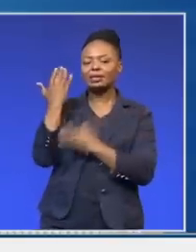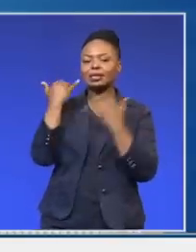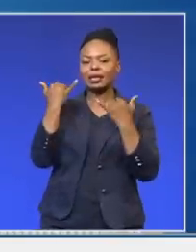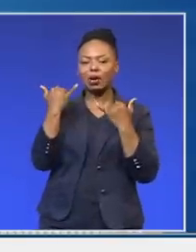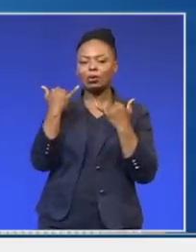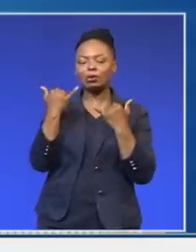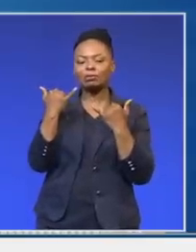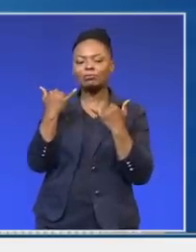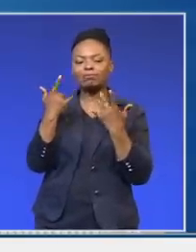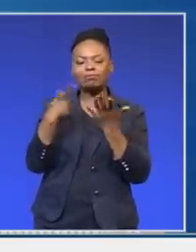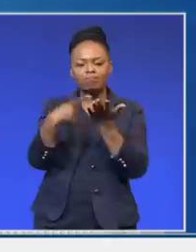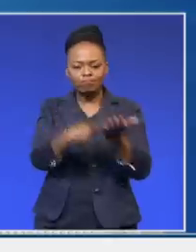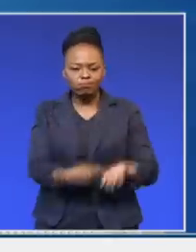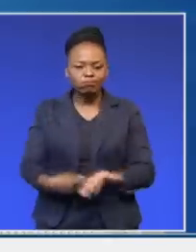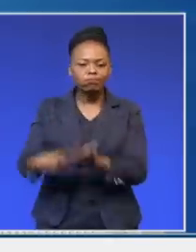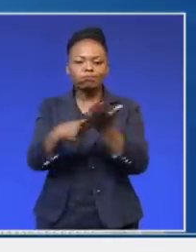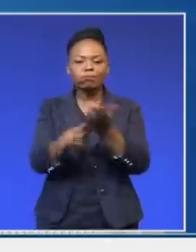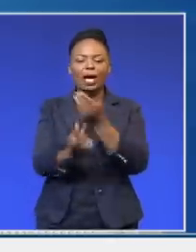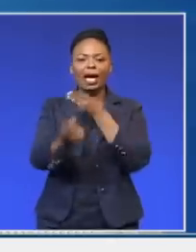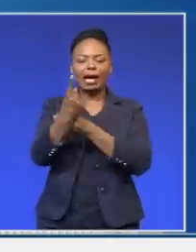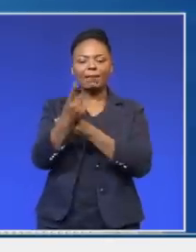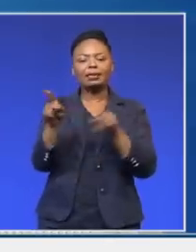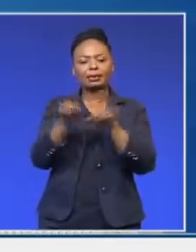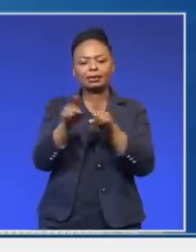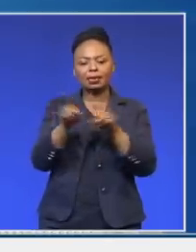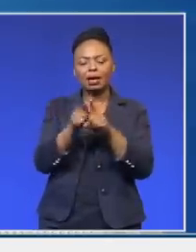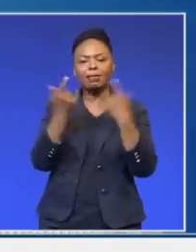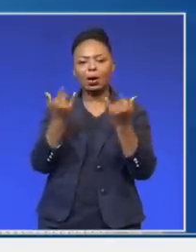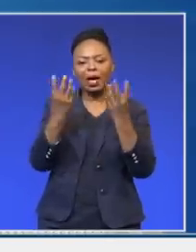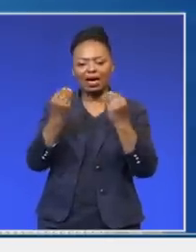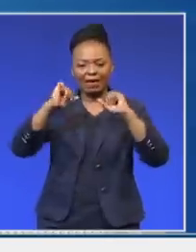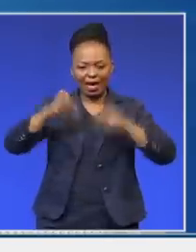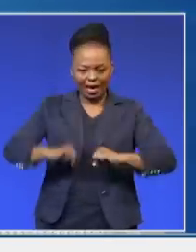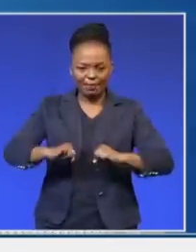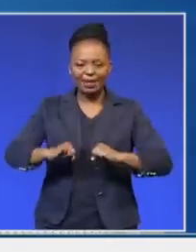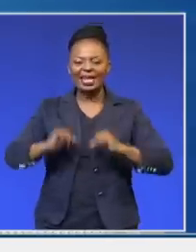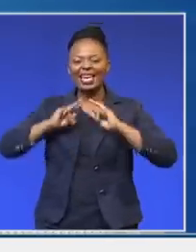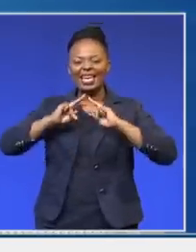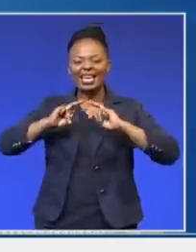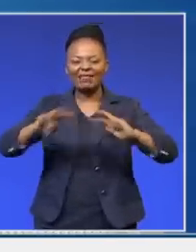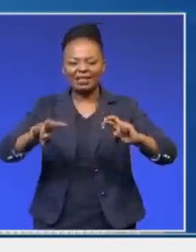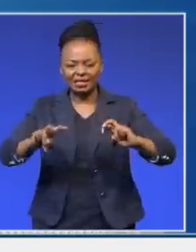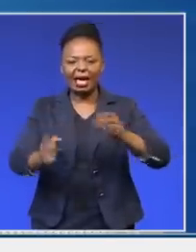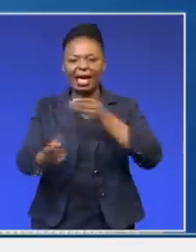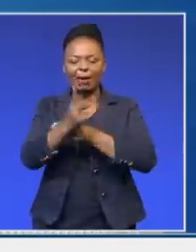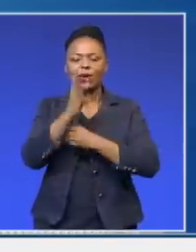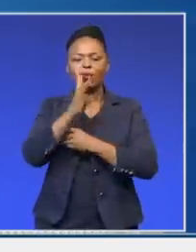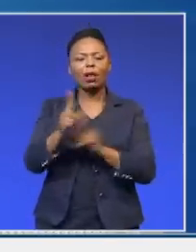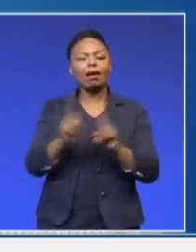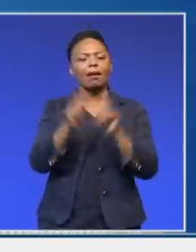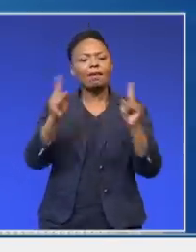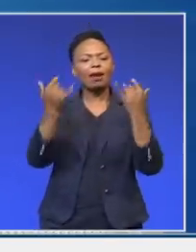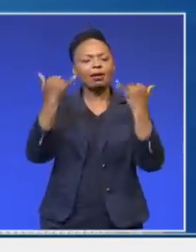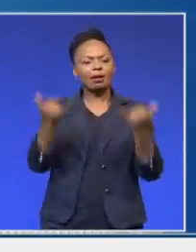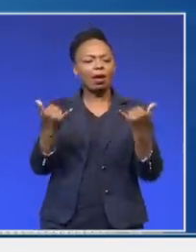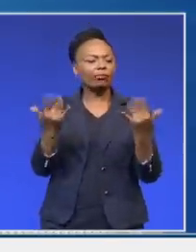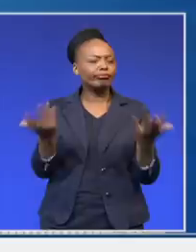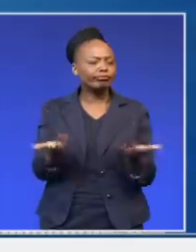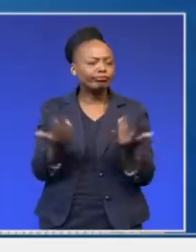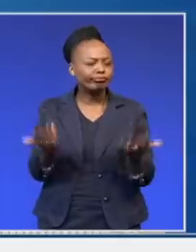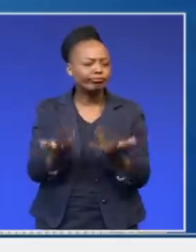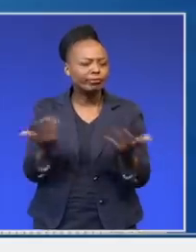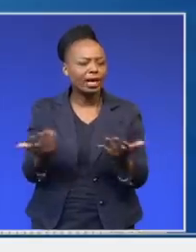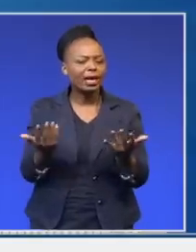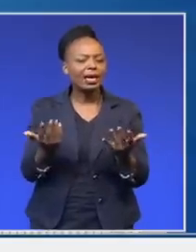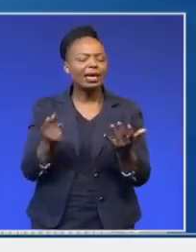taken place and also that there was an agreement that there will be an investigation. Yet, you can simply put through a phone call to the Minister